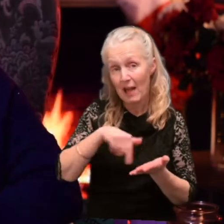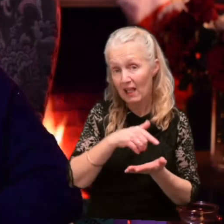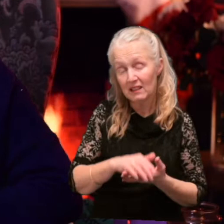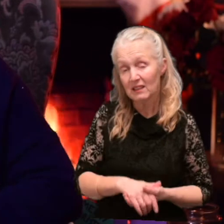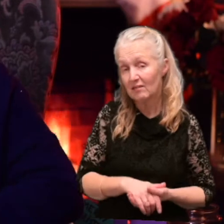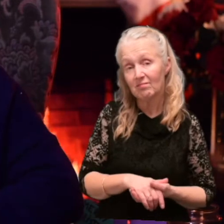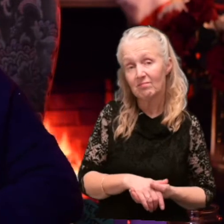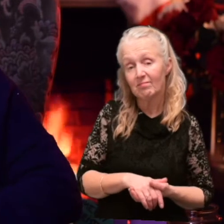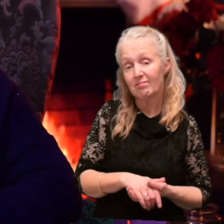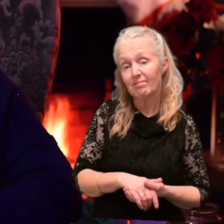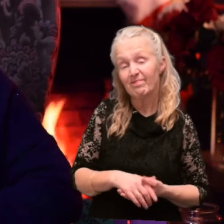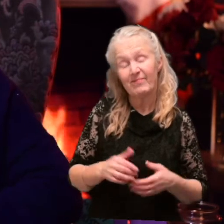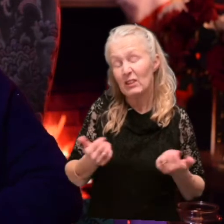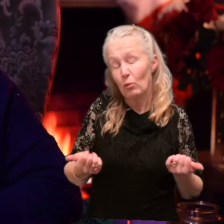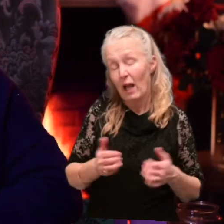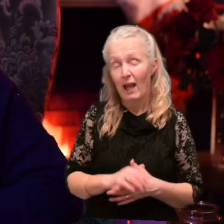And that's okay.